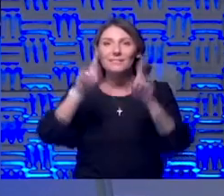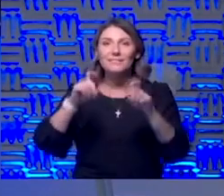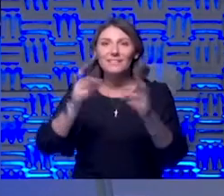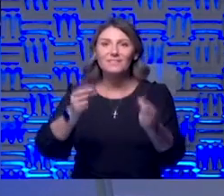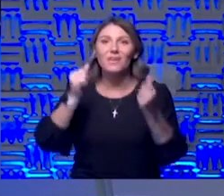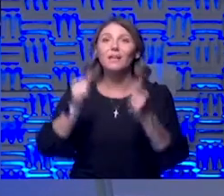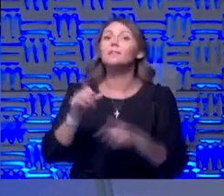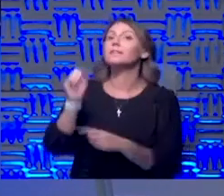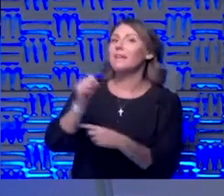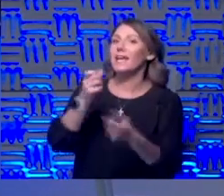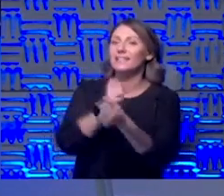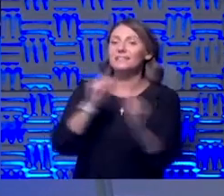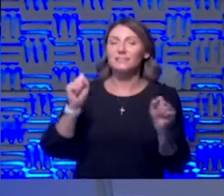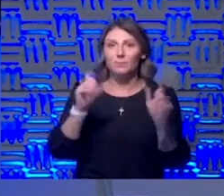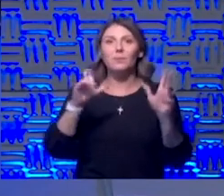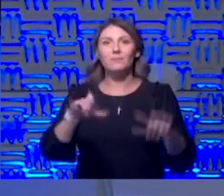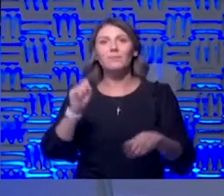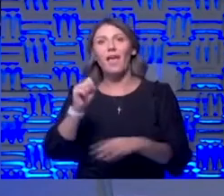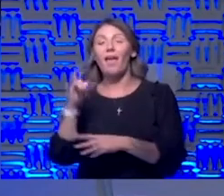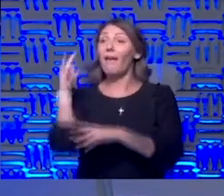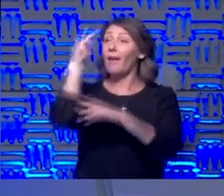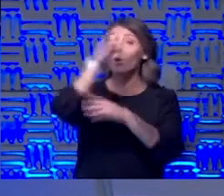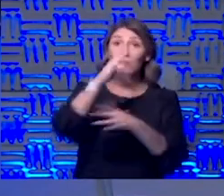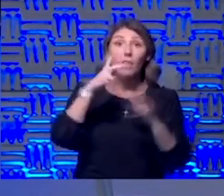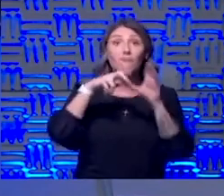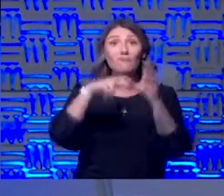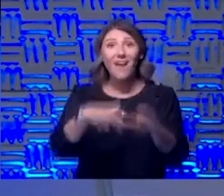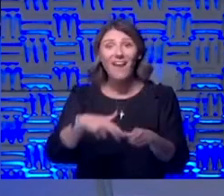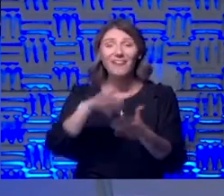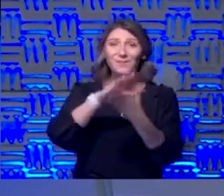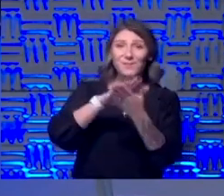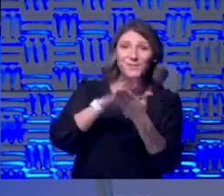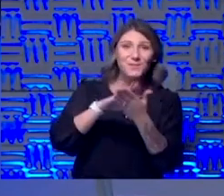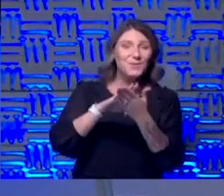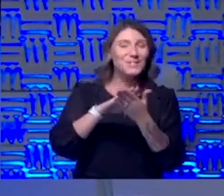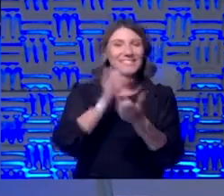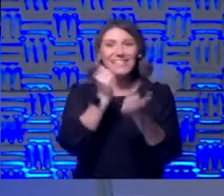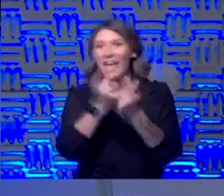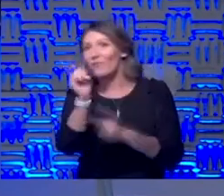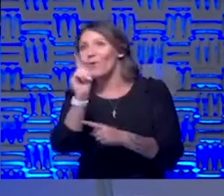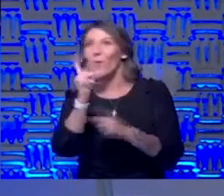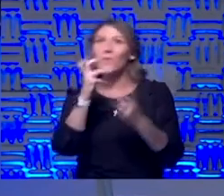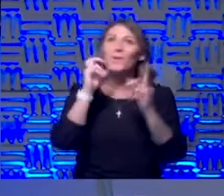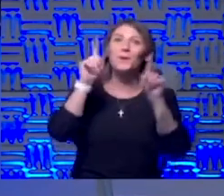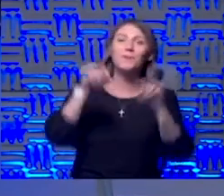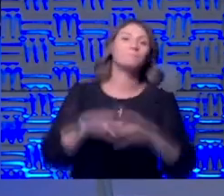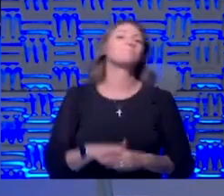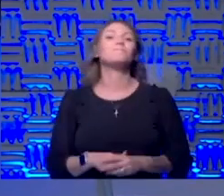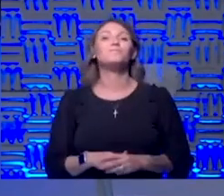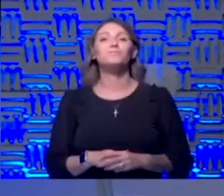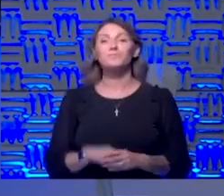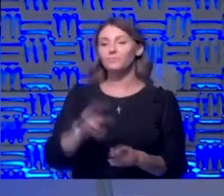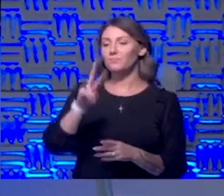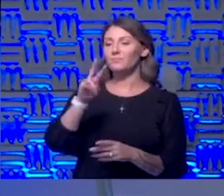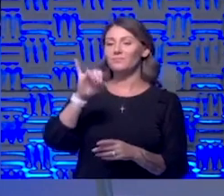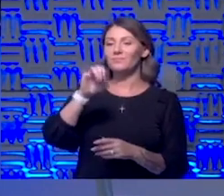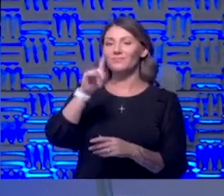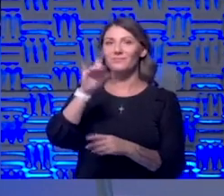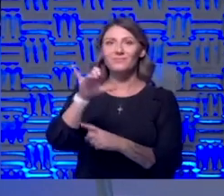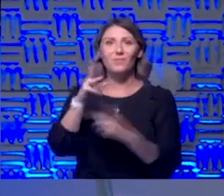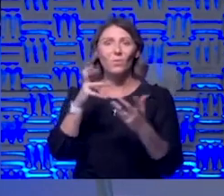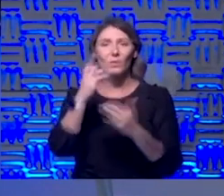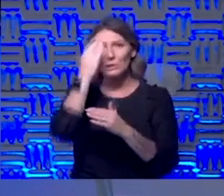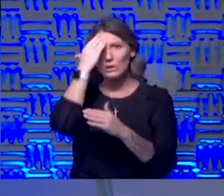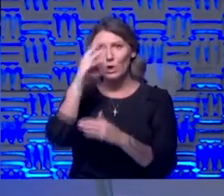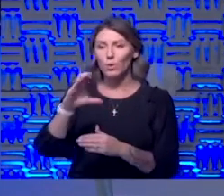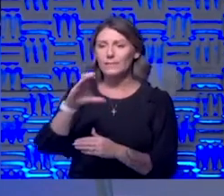quick go safely on an airplane yeah airplane school go all the places we want to go jill exactly vicky wants to know she says cnn